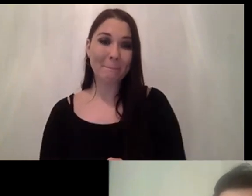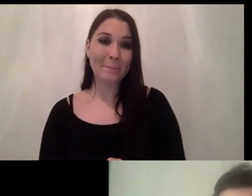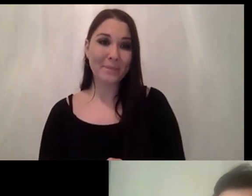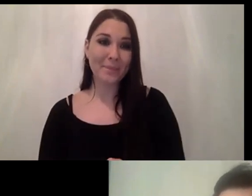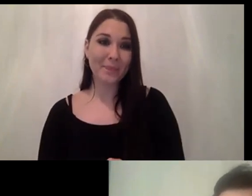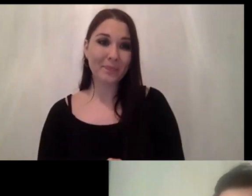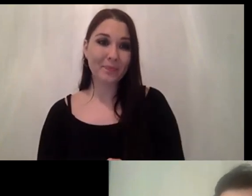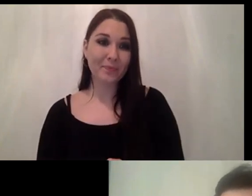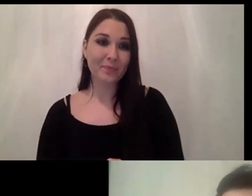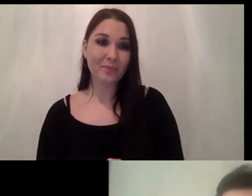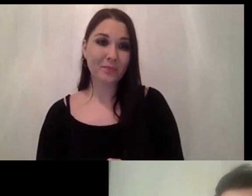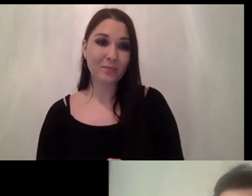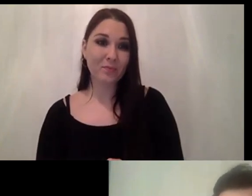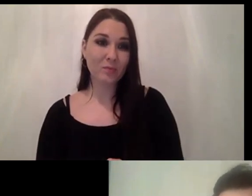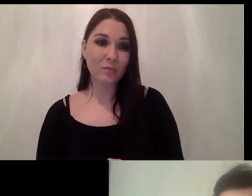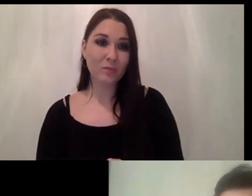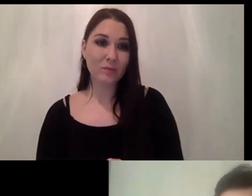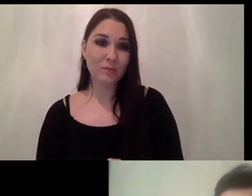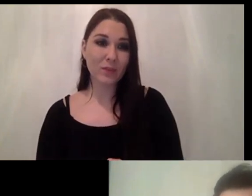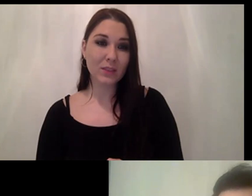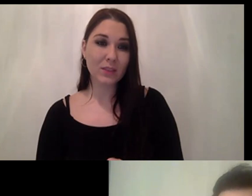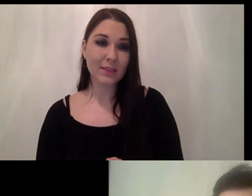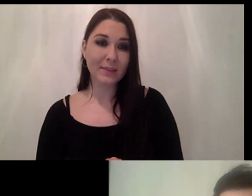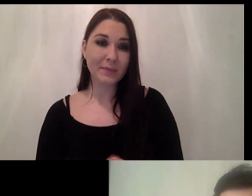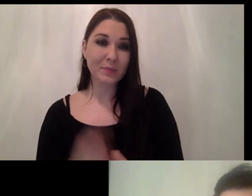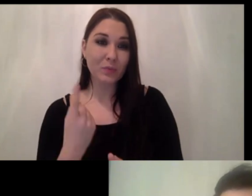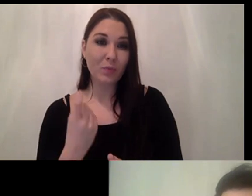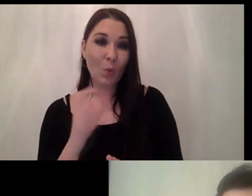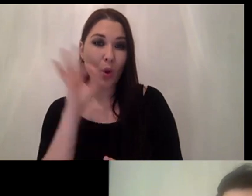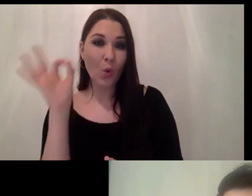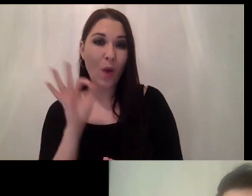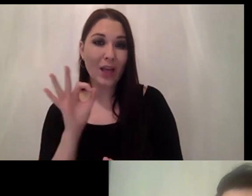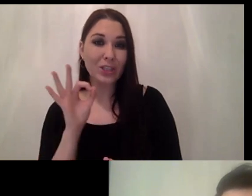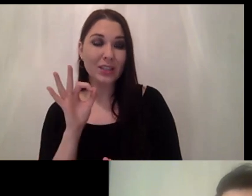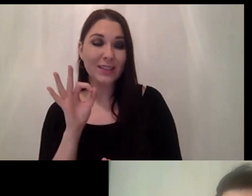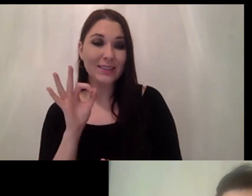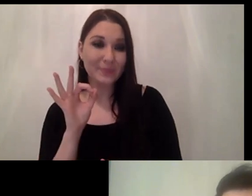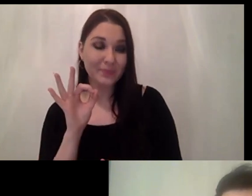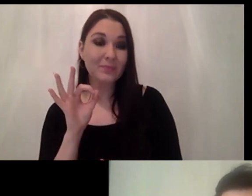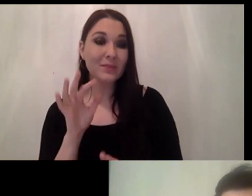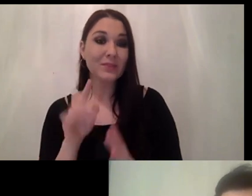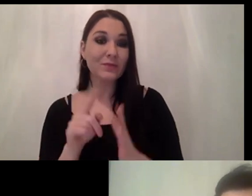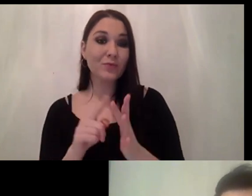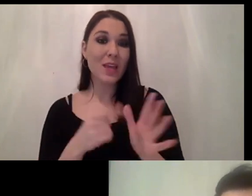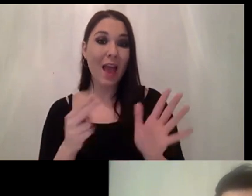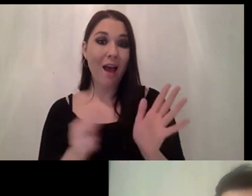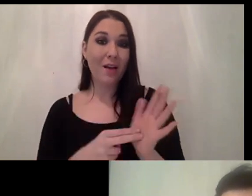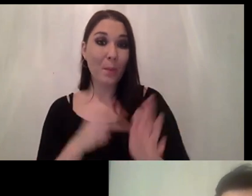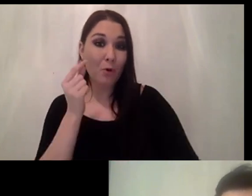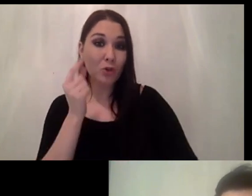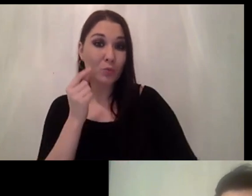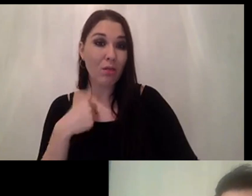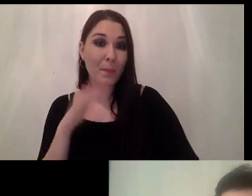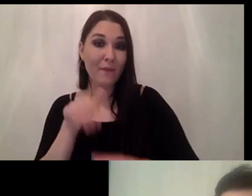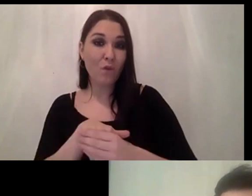um so just one question slash request for jan from jellyfish she was wondering would it be possible to be involved in